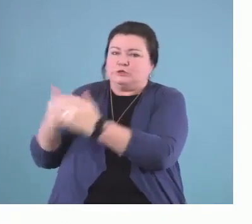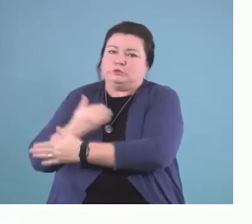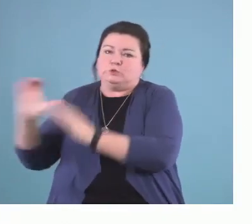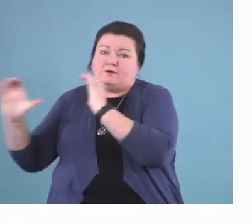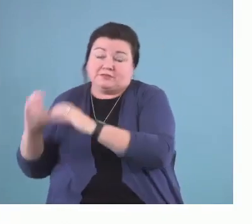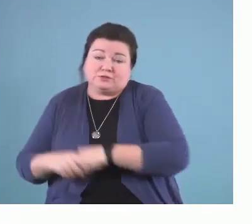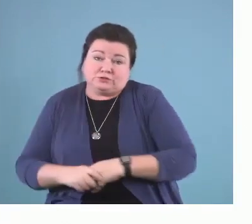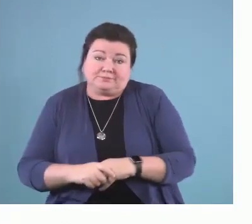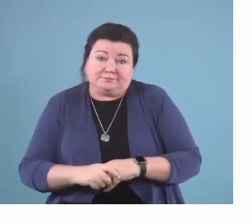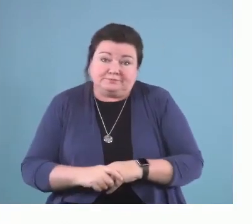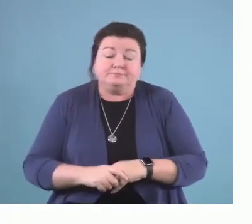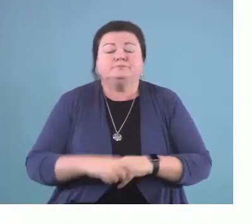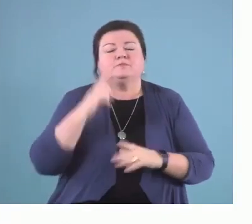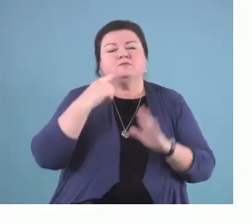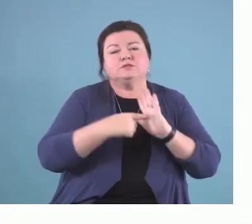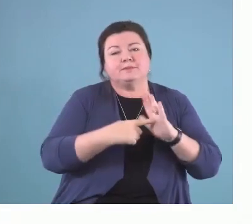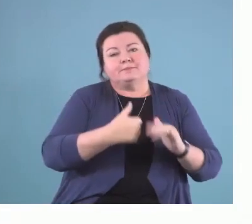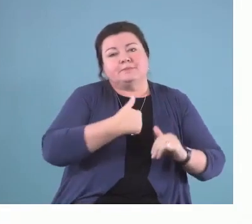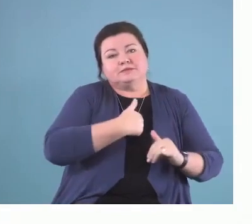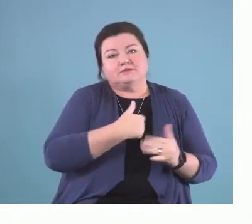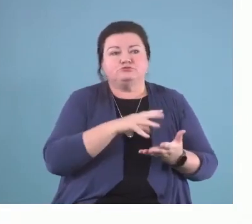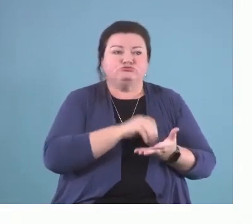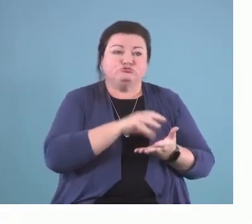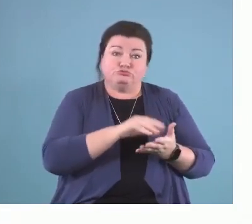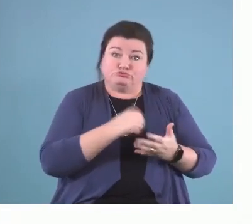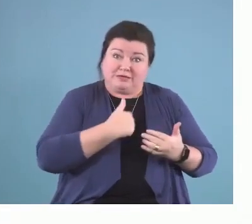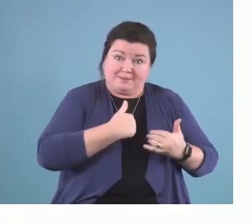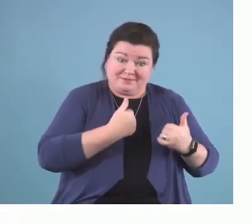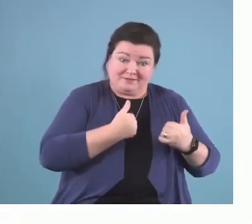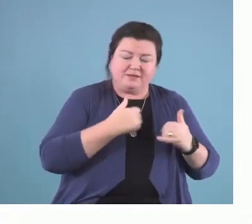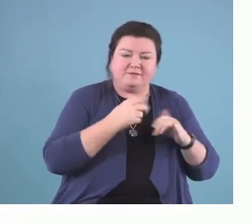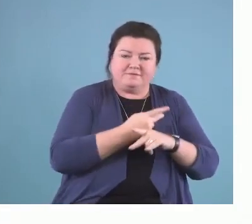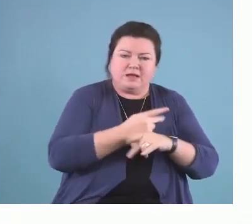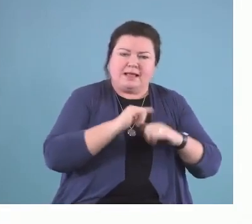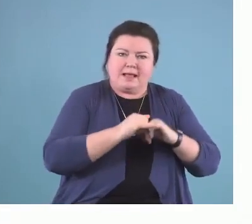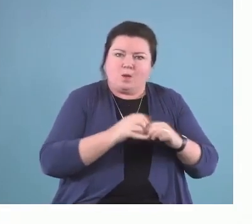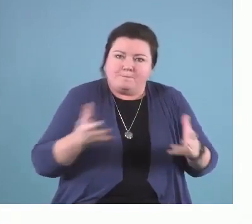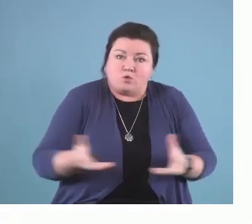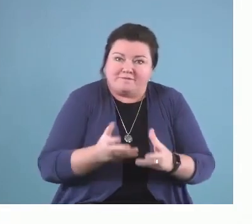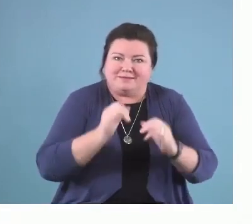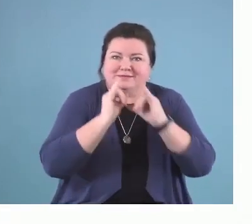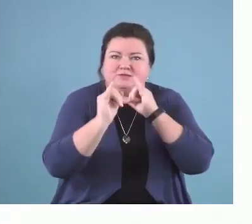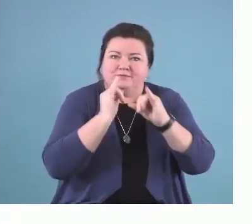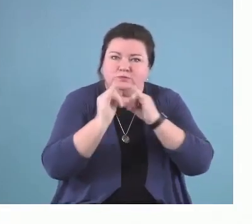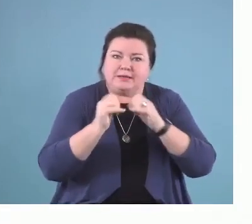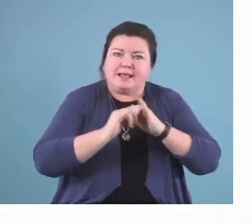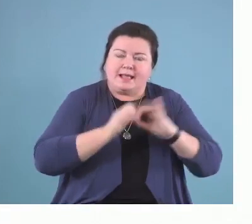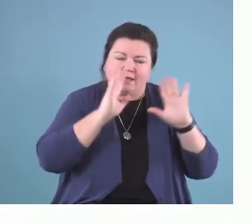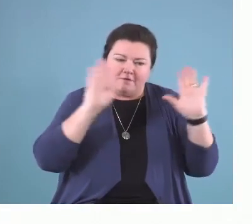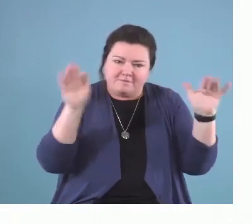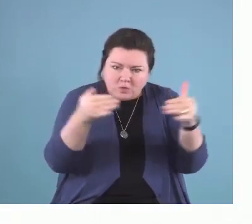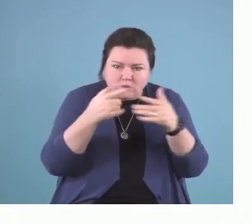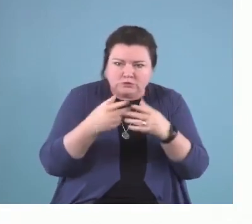example, I am currently learning how to use motivational interviewing and solution focused coaching more,